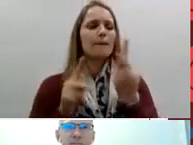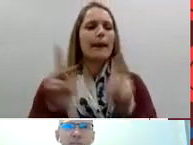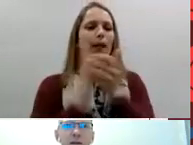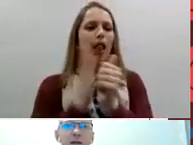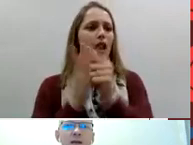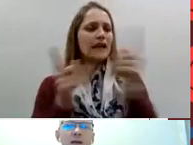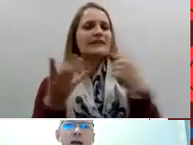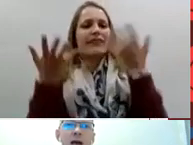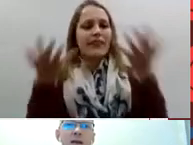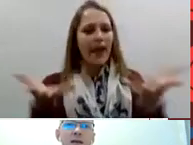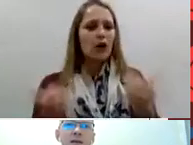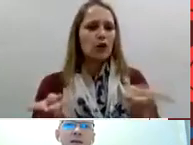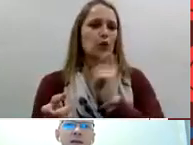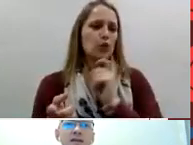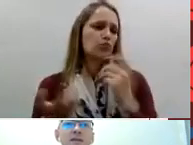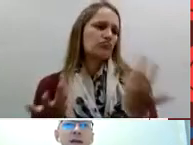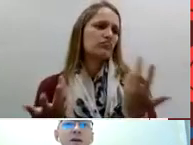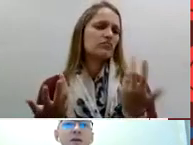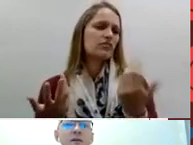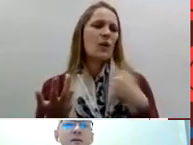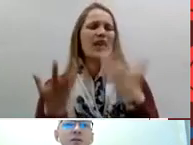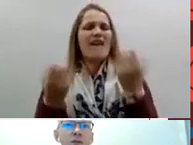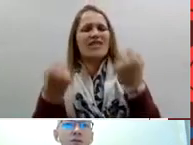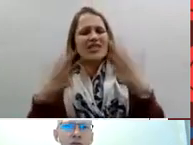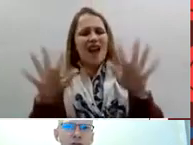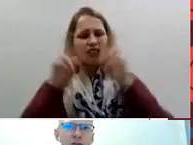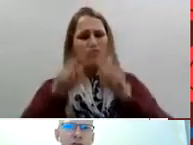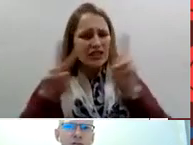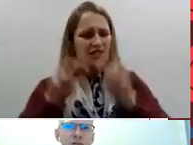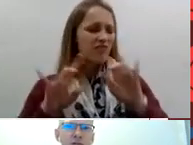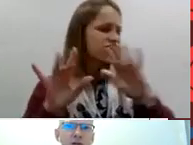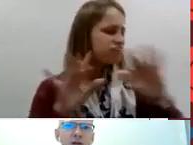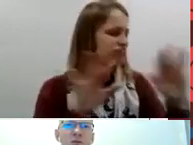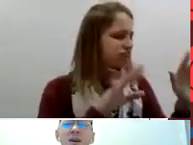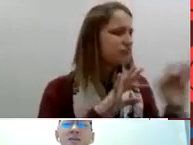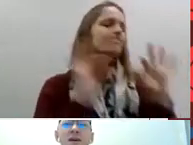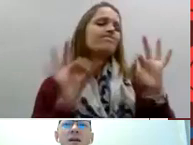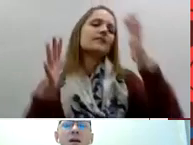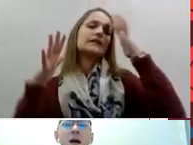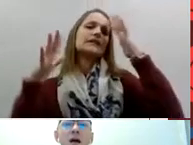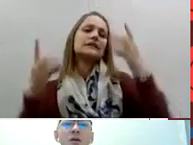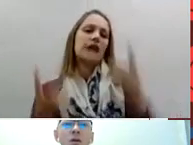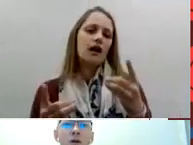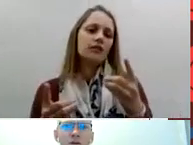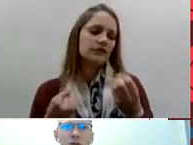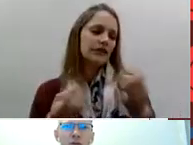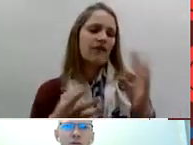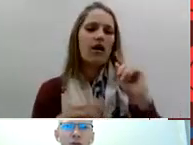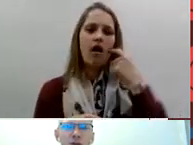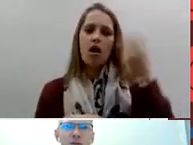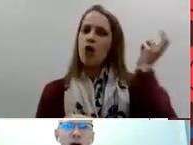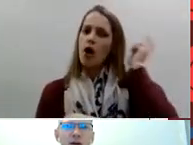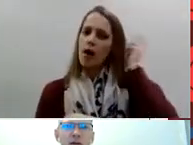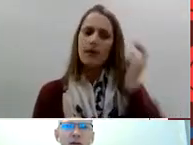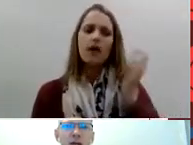and it's there to use we have done a lot of